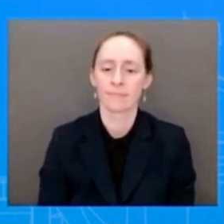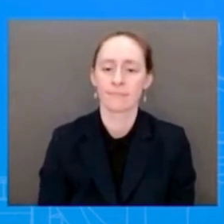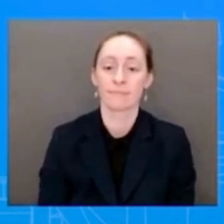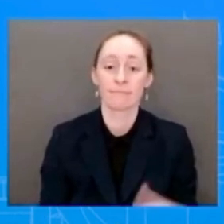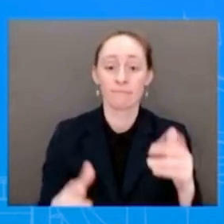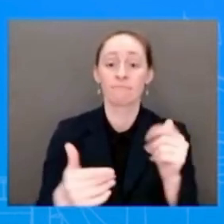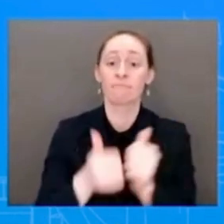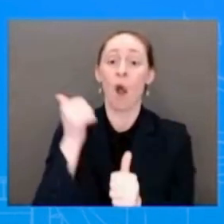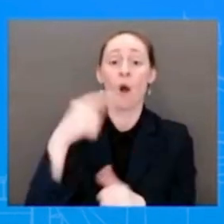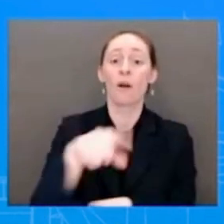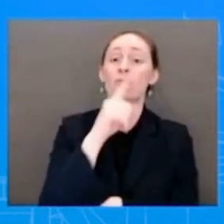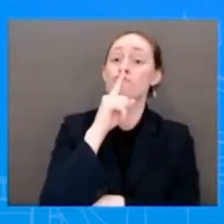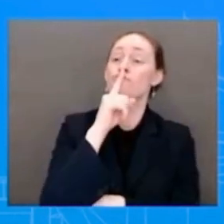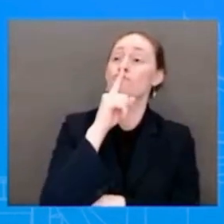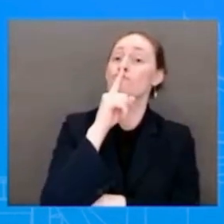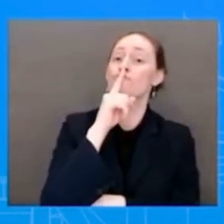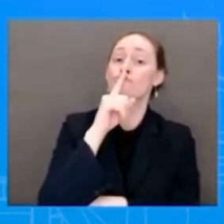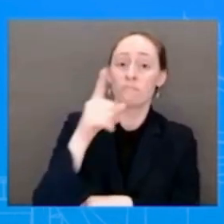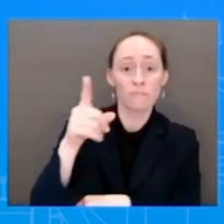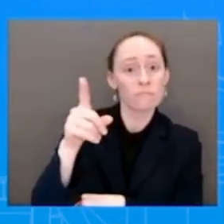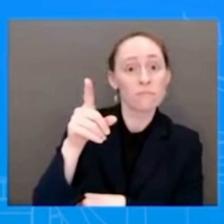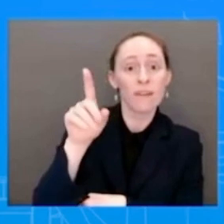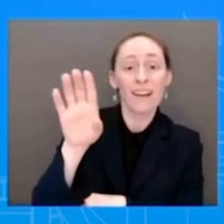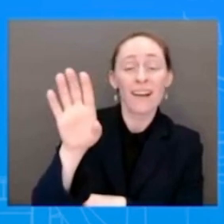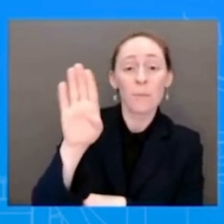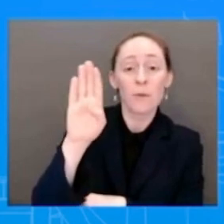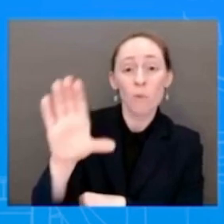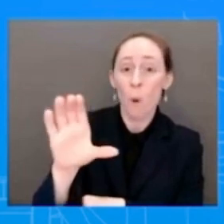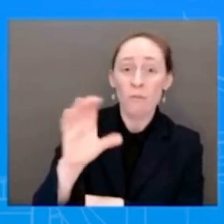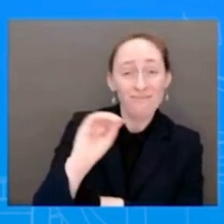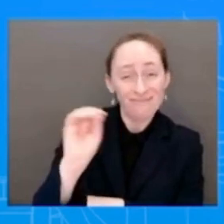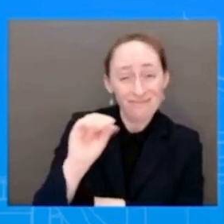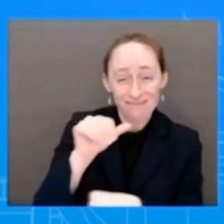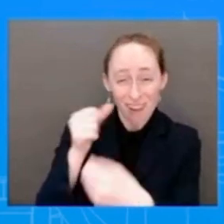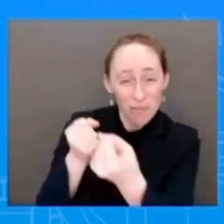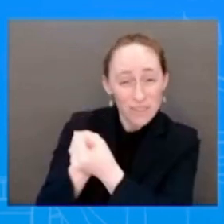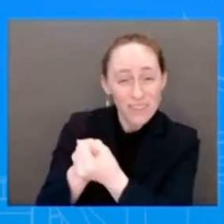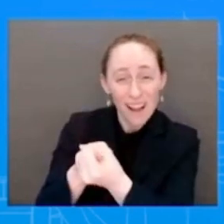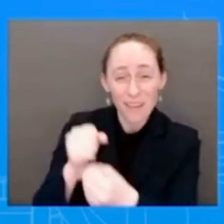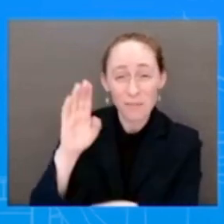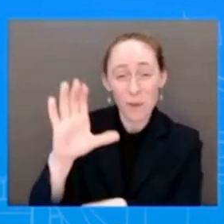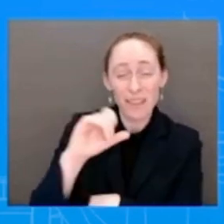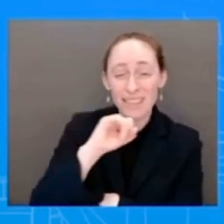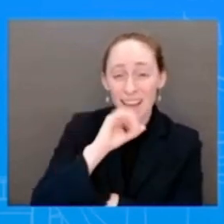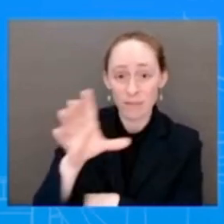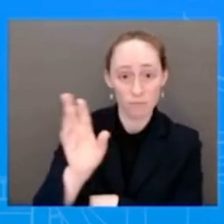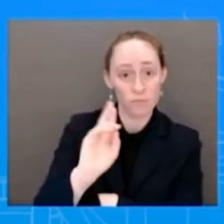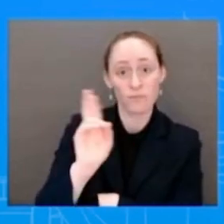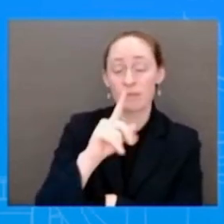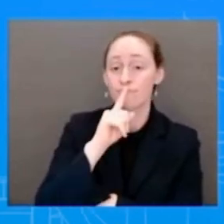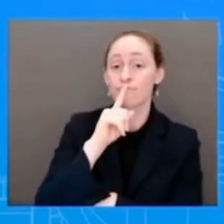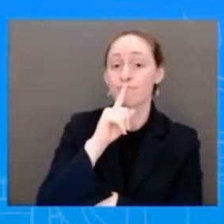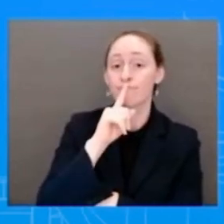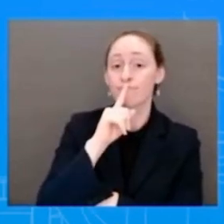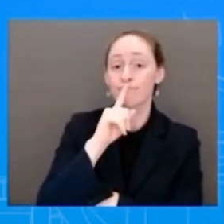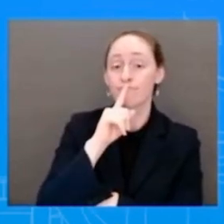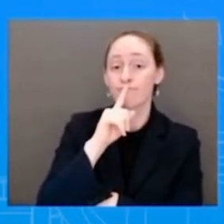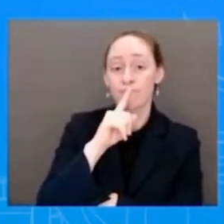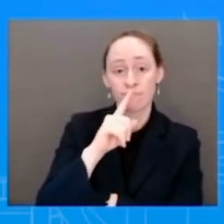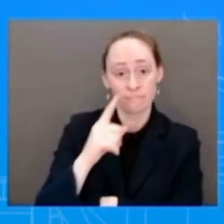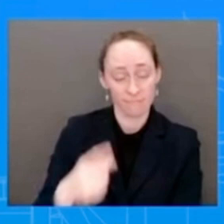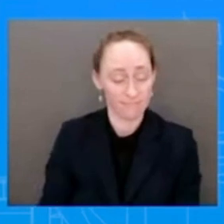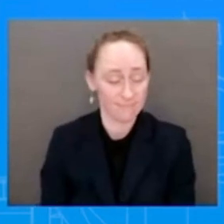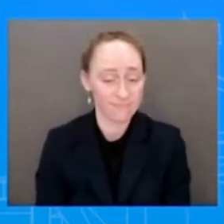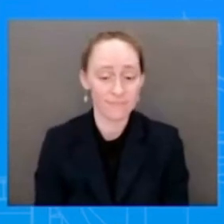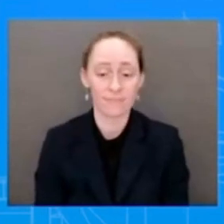the right to contraception. I think the last question in the back. I was just wondering, the HHS Secretary brought up